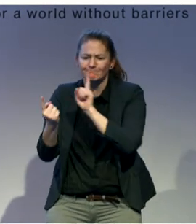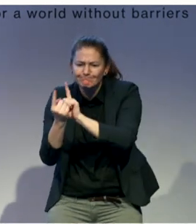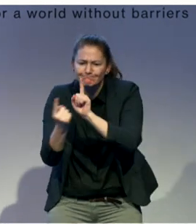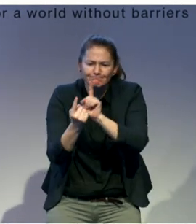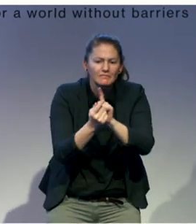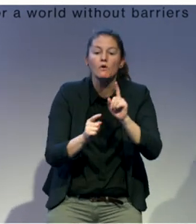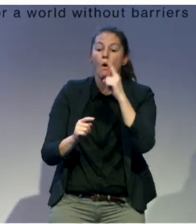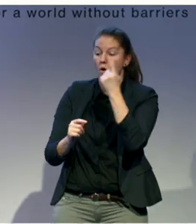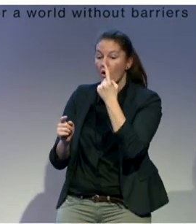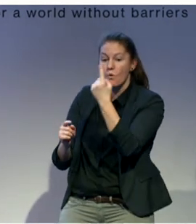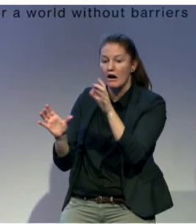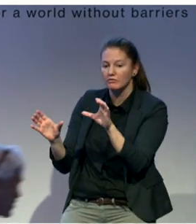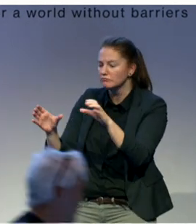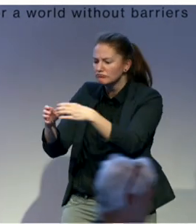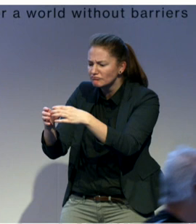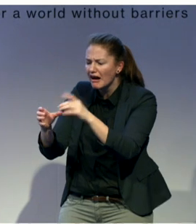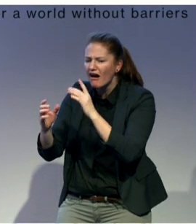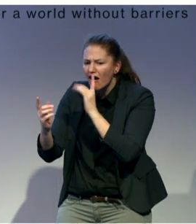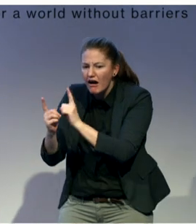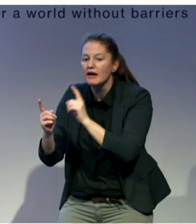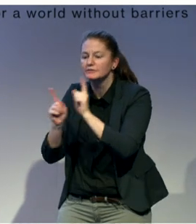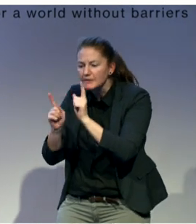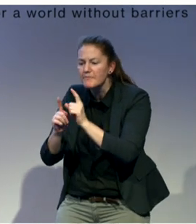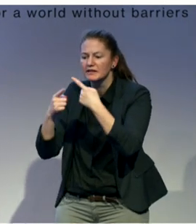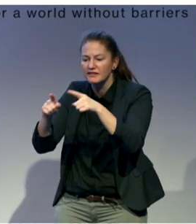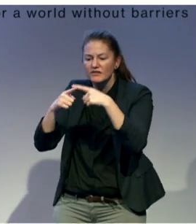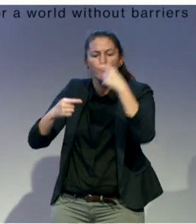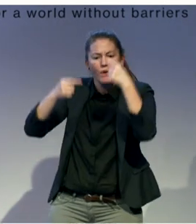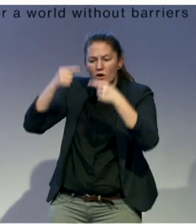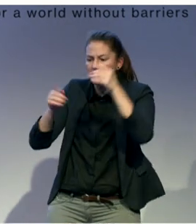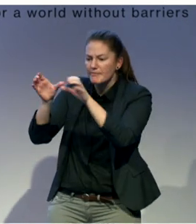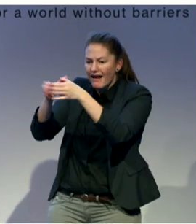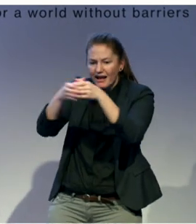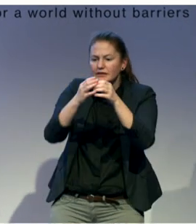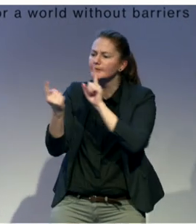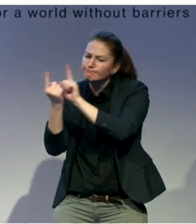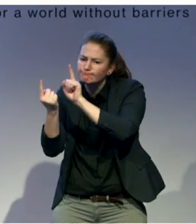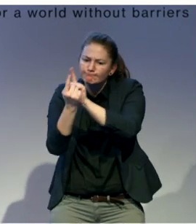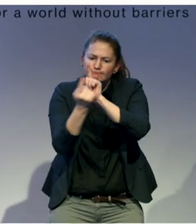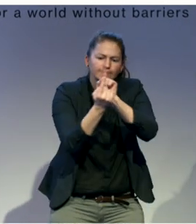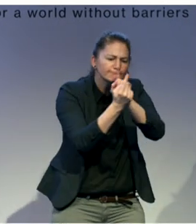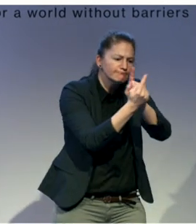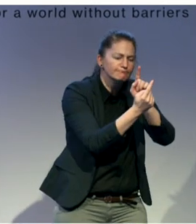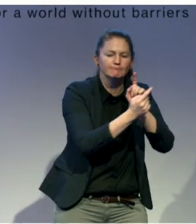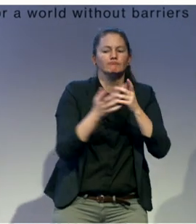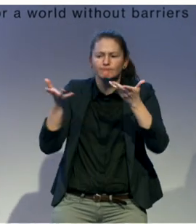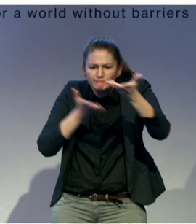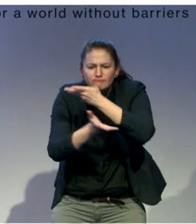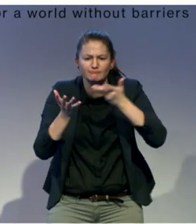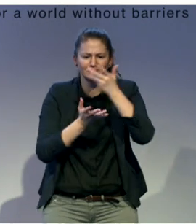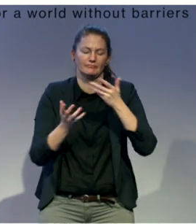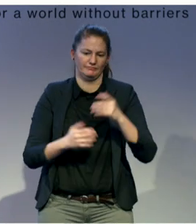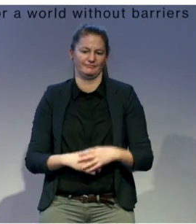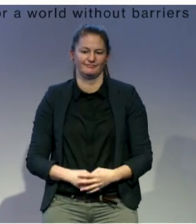the spectrum. And it's hugely risky, of course, to come across as